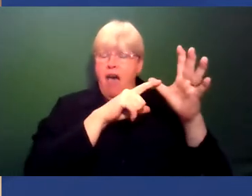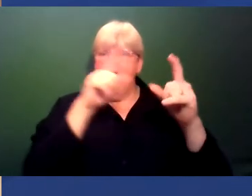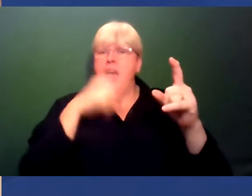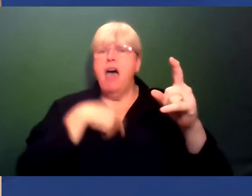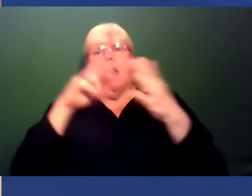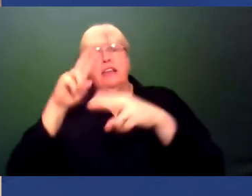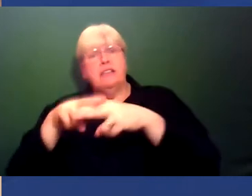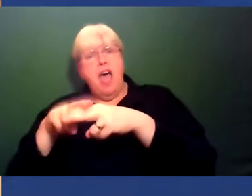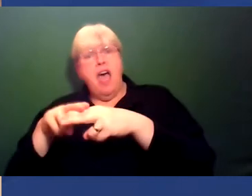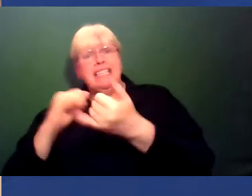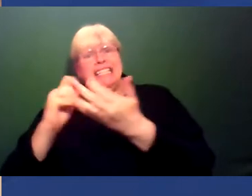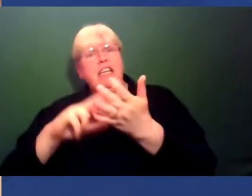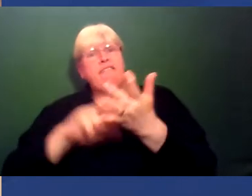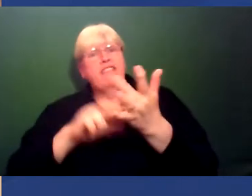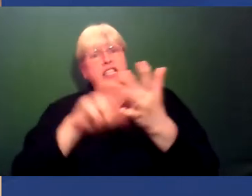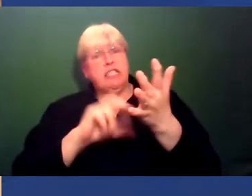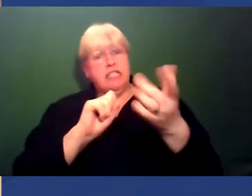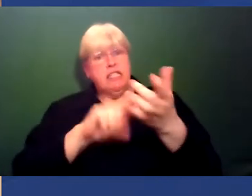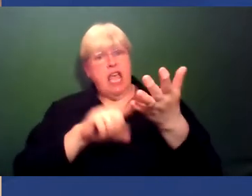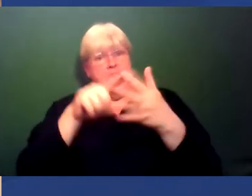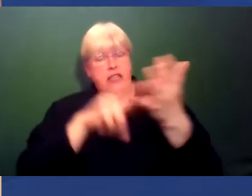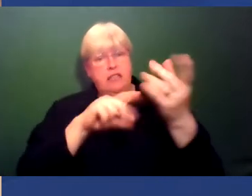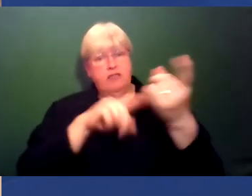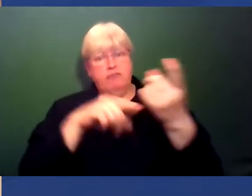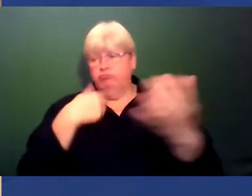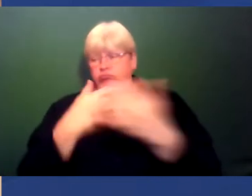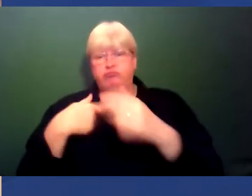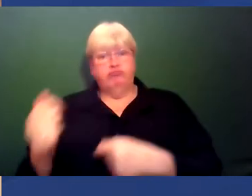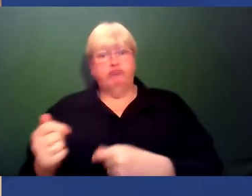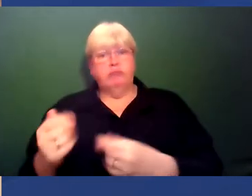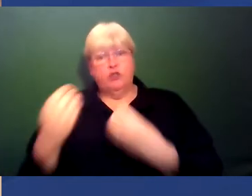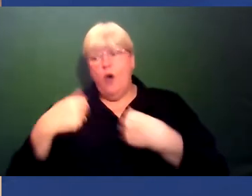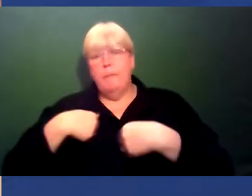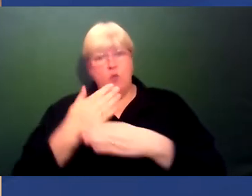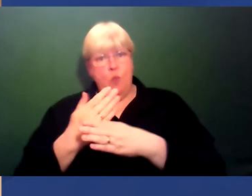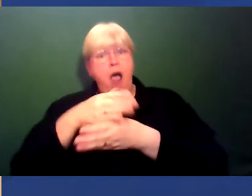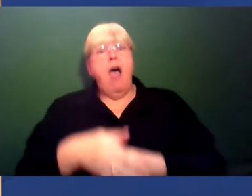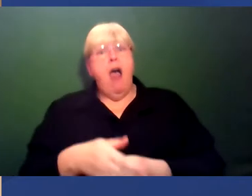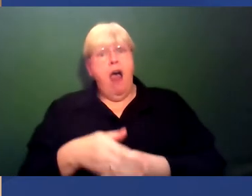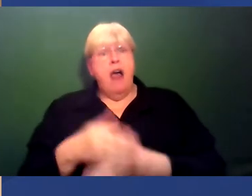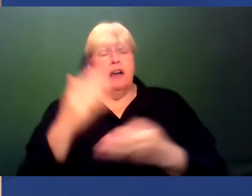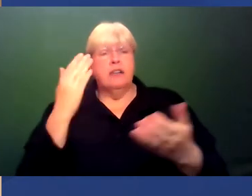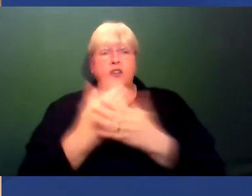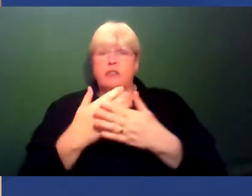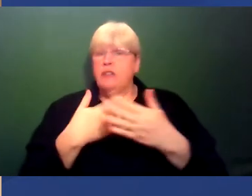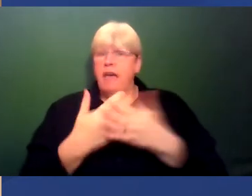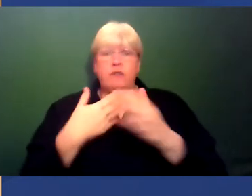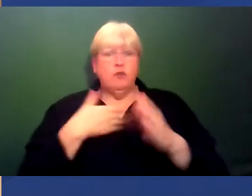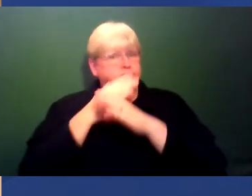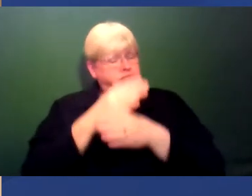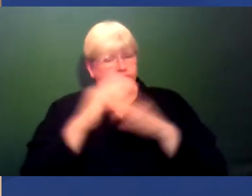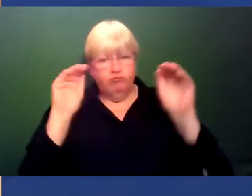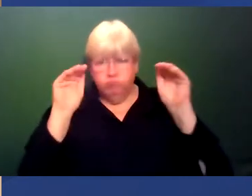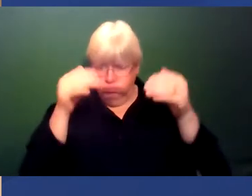of working hard. So, it wasn't necessarily that they placed a high premium on achievement in academia. It was more that you just applied yourself, you know,